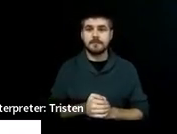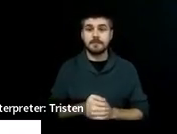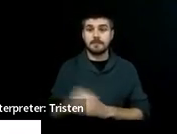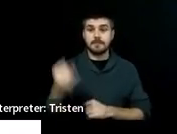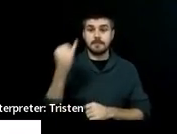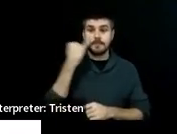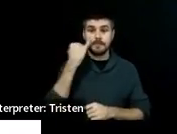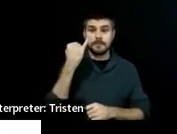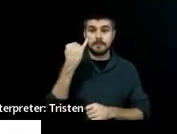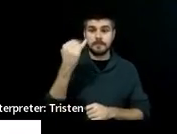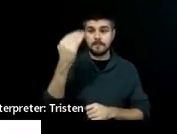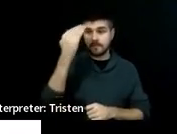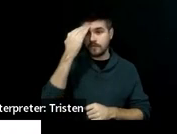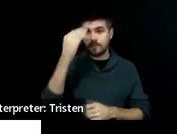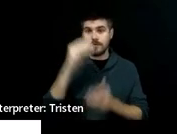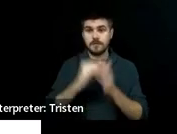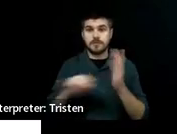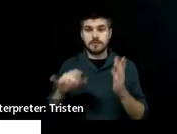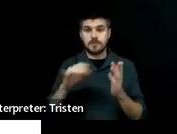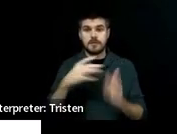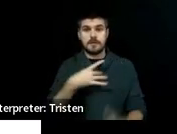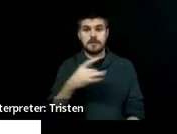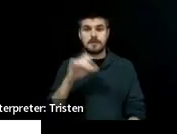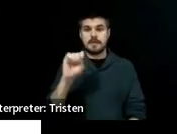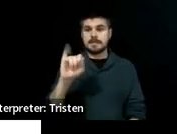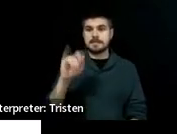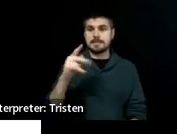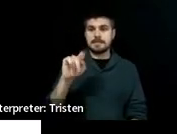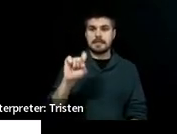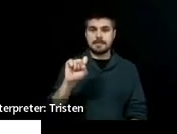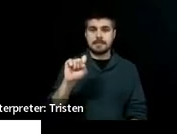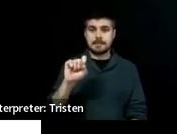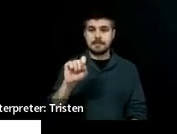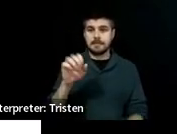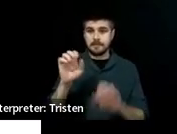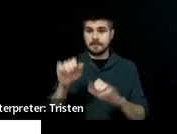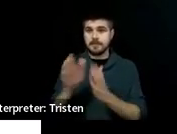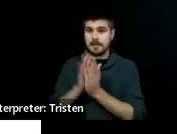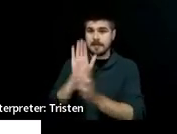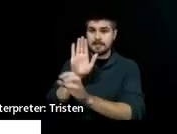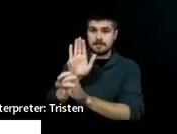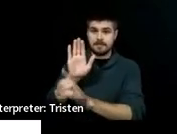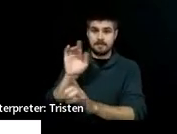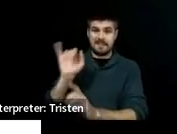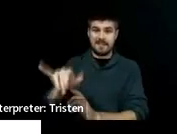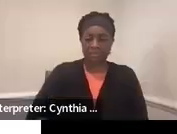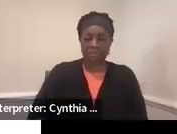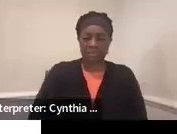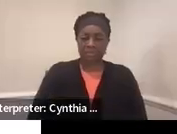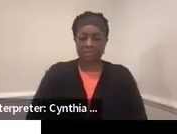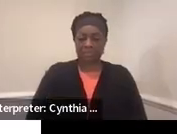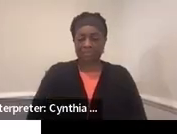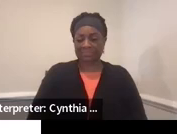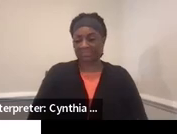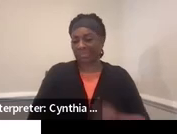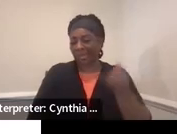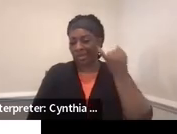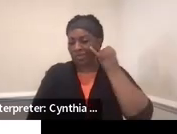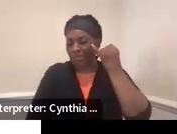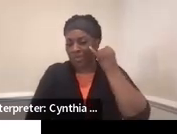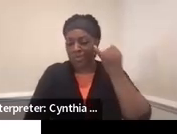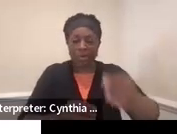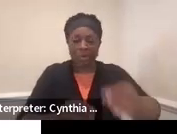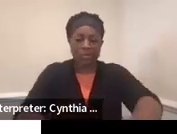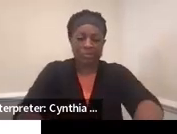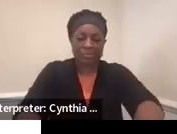can work with a science teacher and find out the information that the student had shared with their favorite teacher,